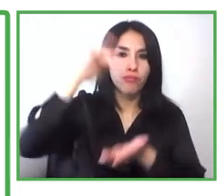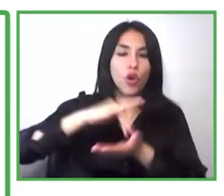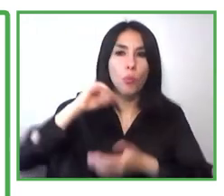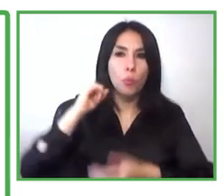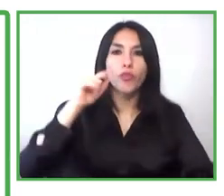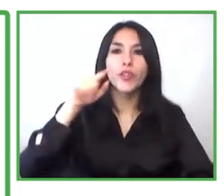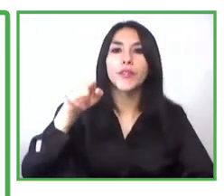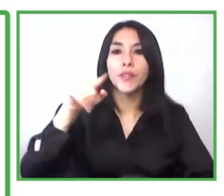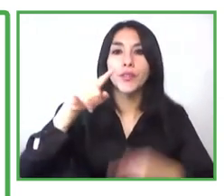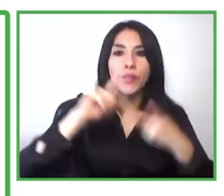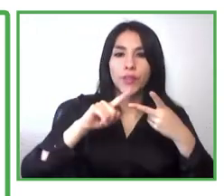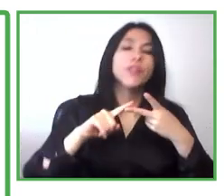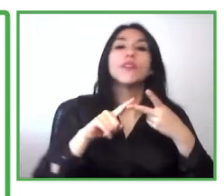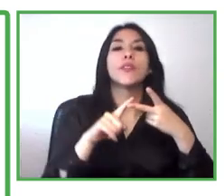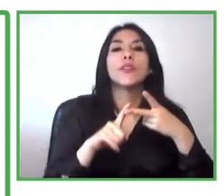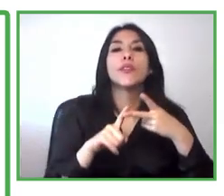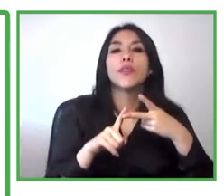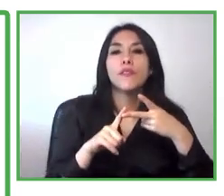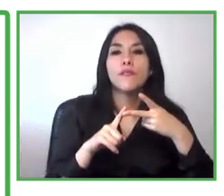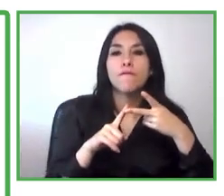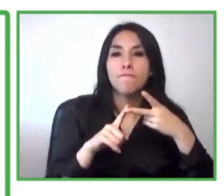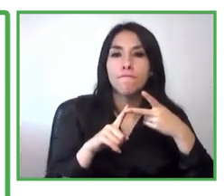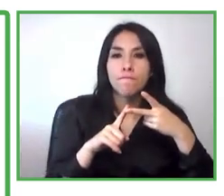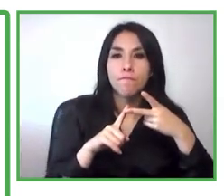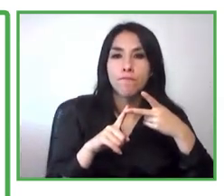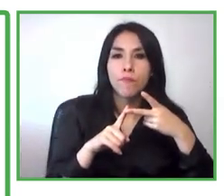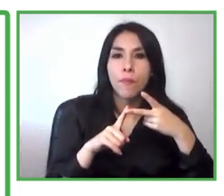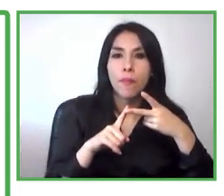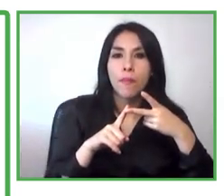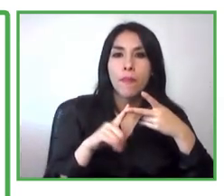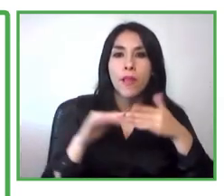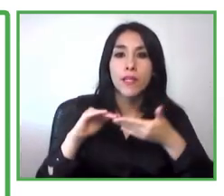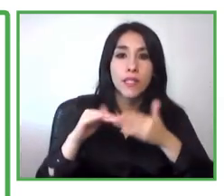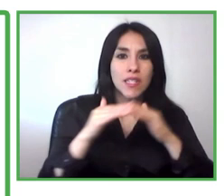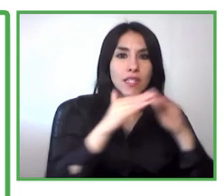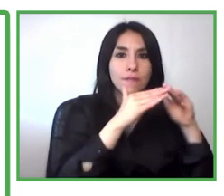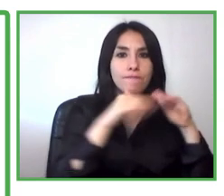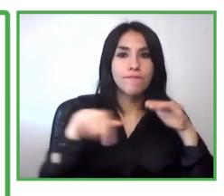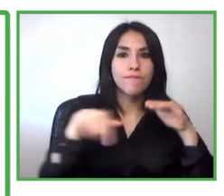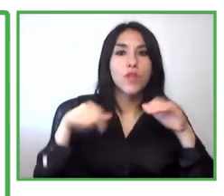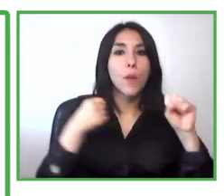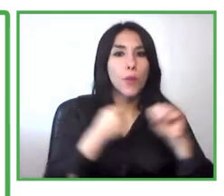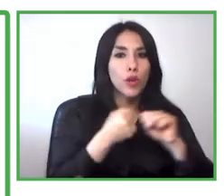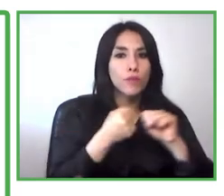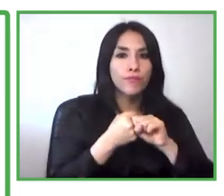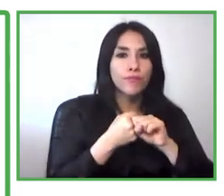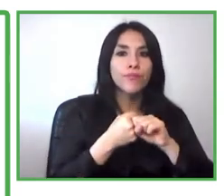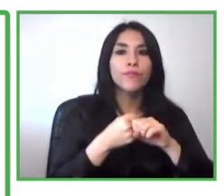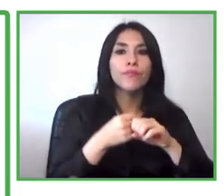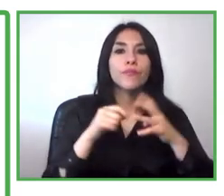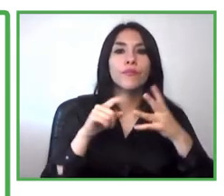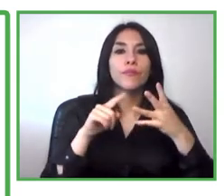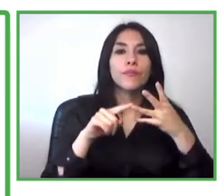as the senate second and to eliminate one many kinds of